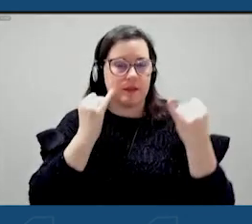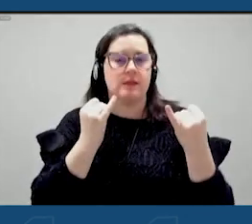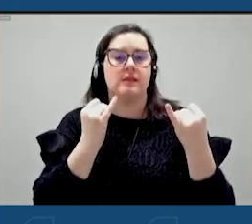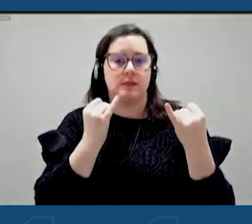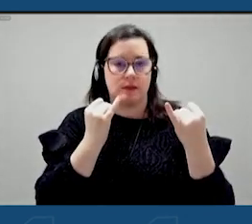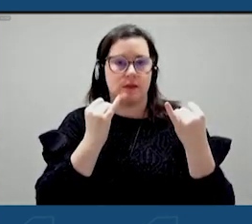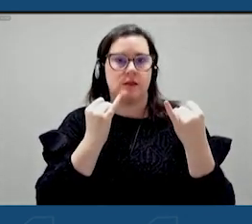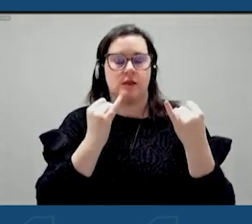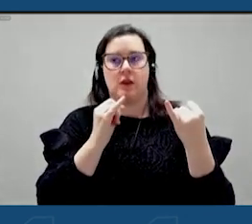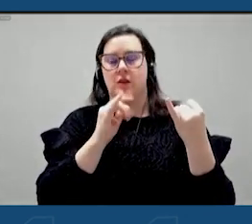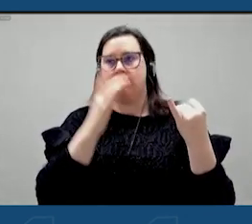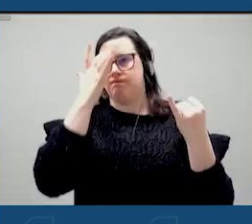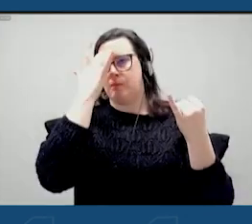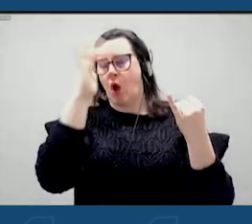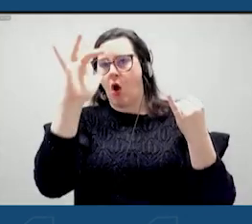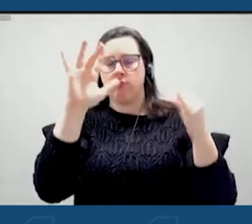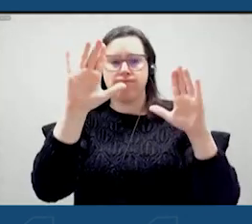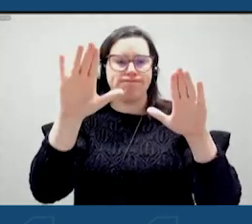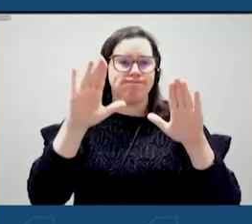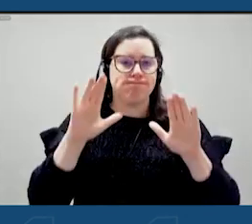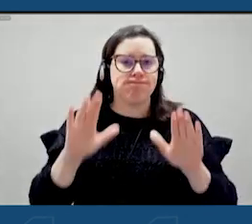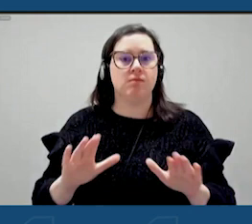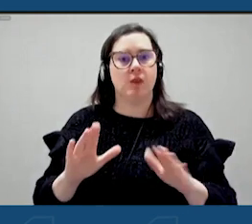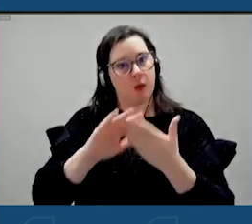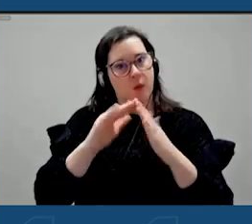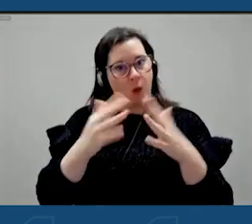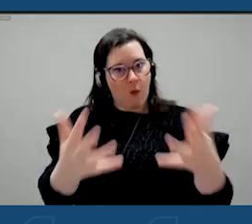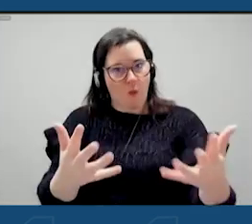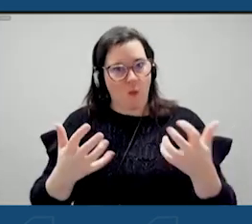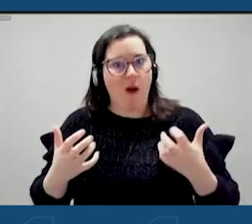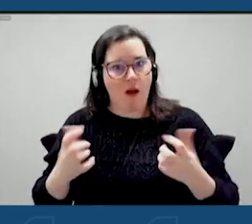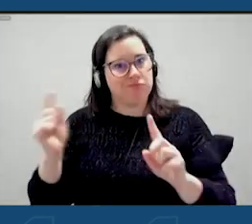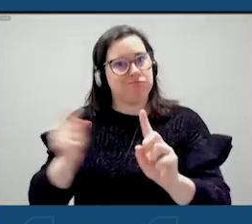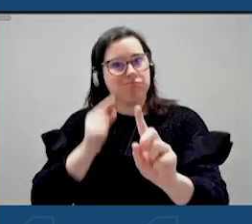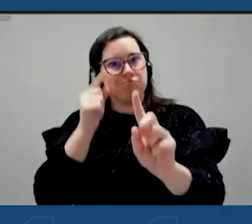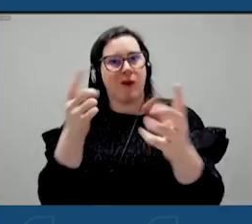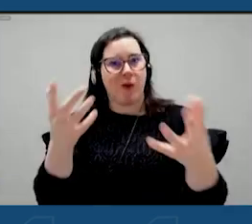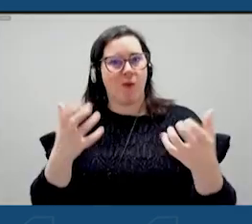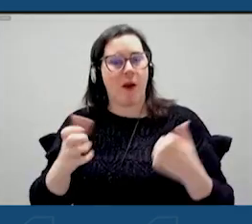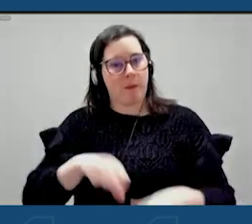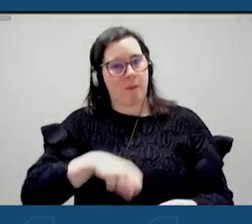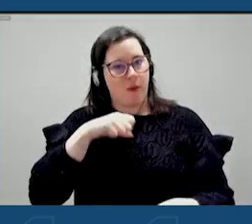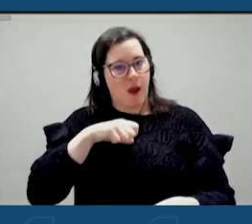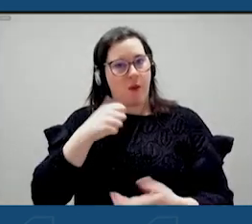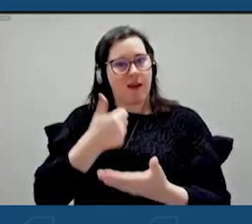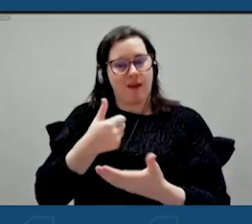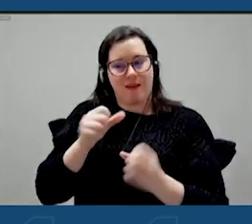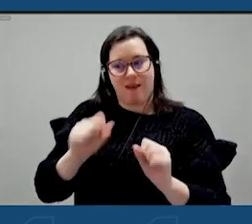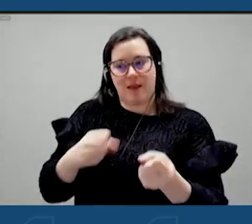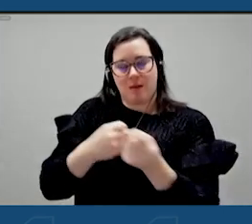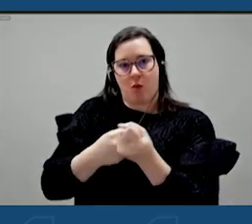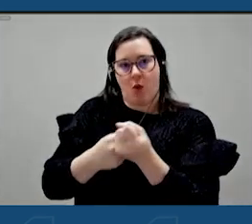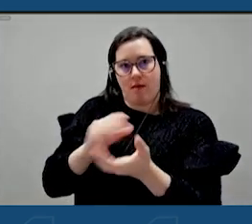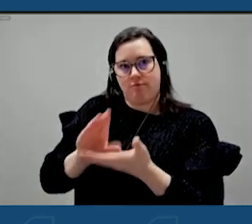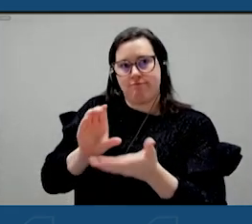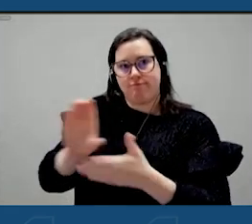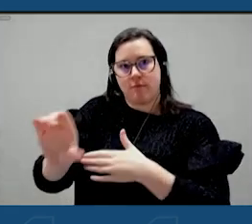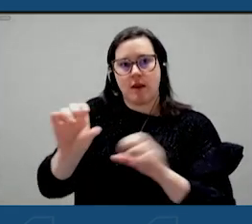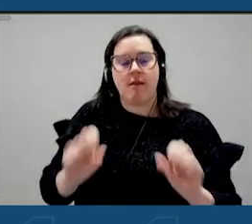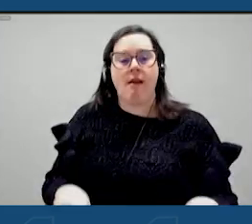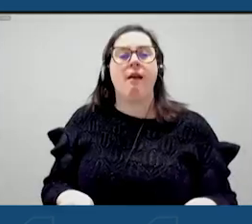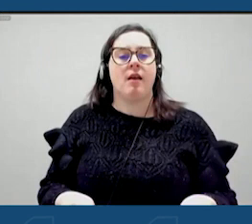are brilliant. They're great. That's what the community wants. And I'm really proud that we'll be able to put the money behind them. So we'll work with you over the next year.